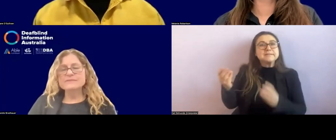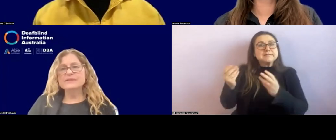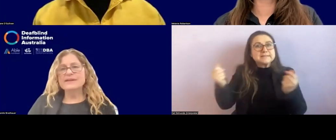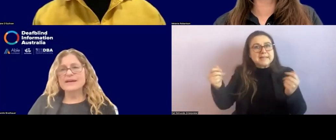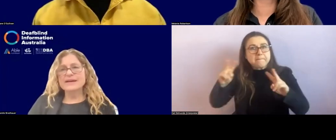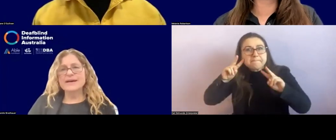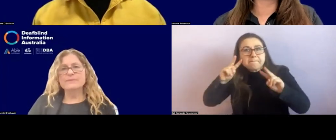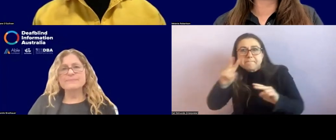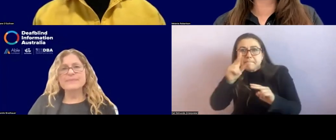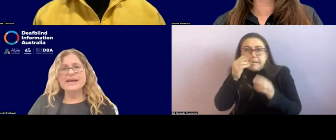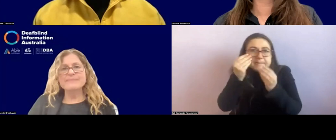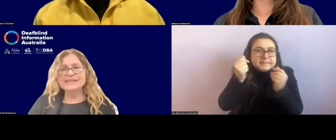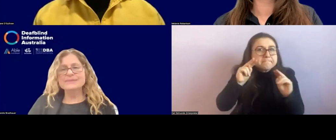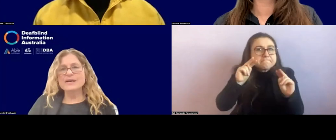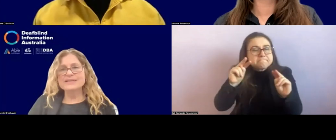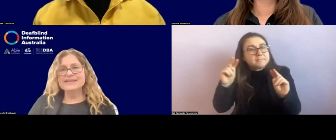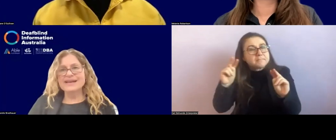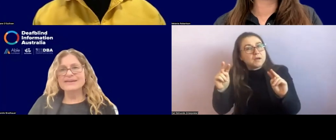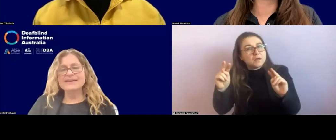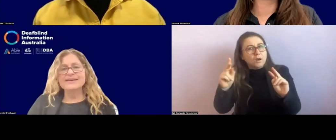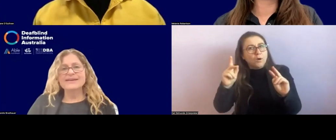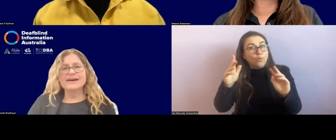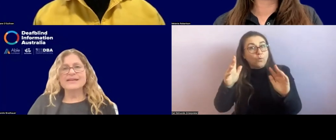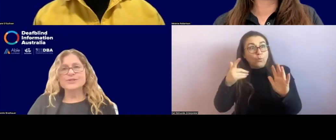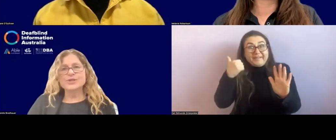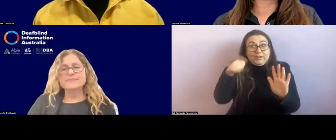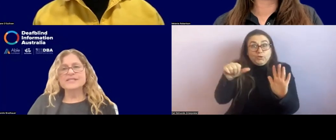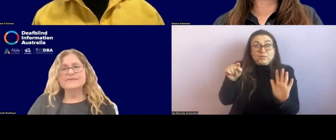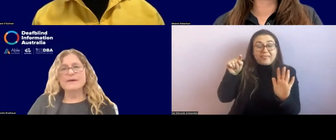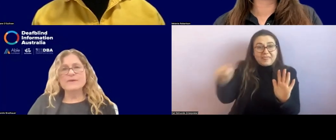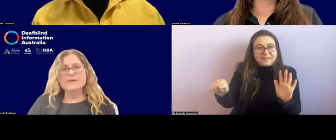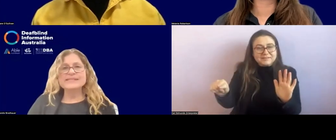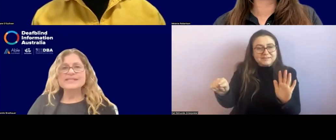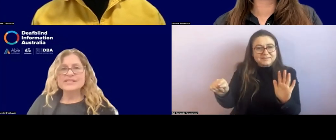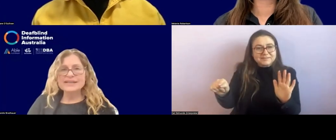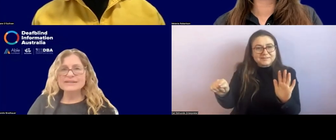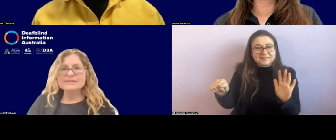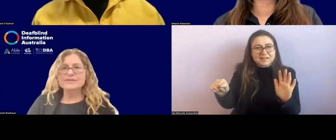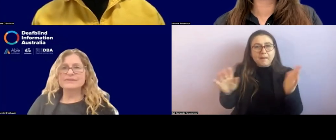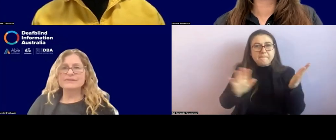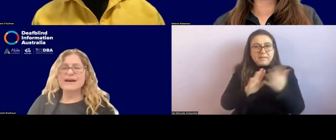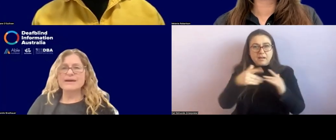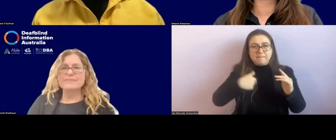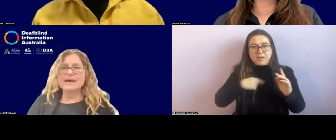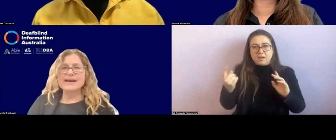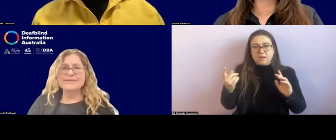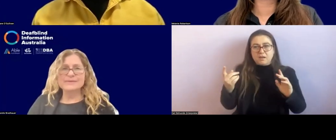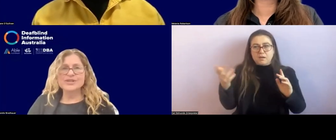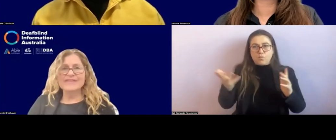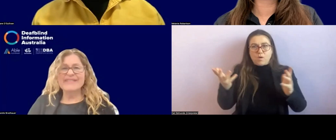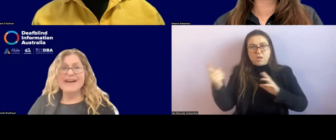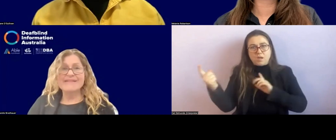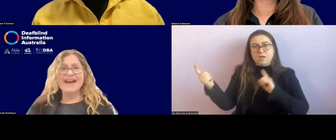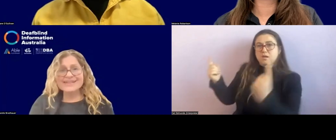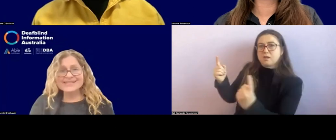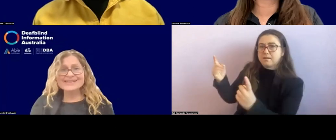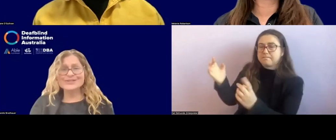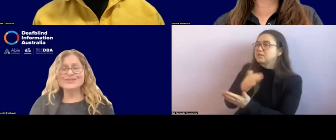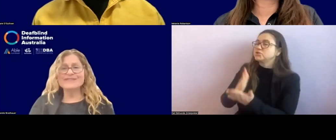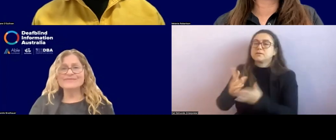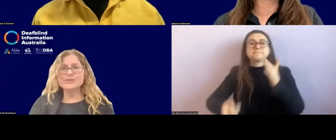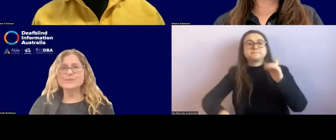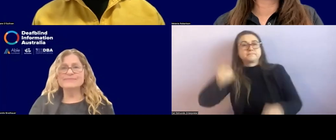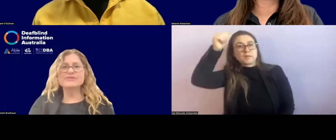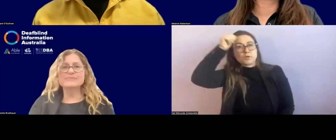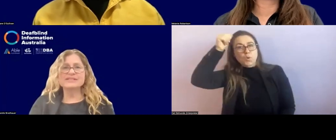vision, will, um, we may maximize that, uh, in terms of our own positioning to, um, allow them to have access